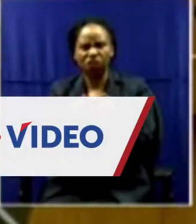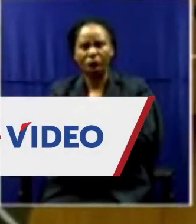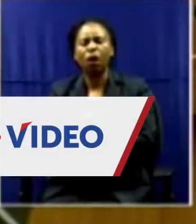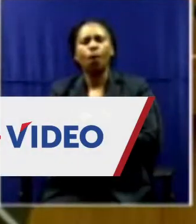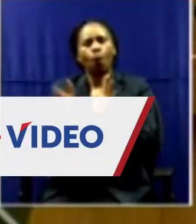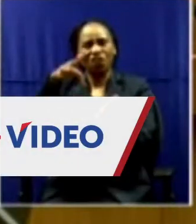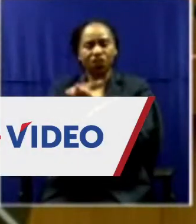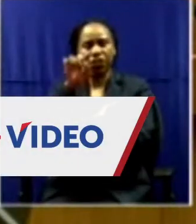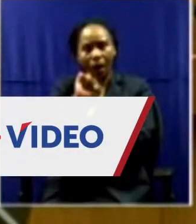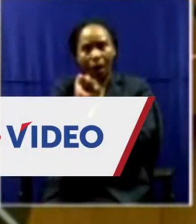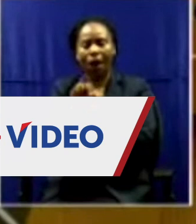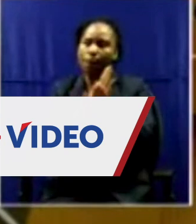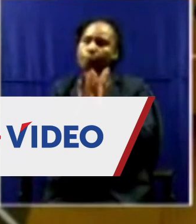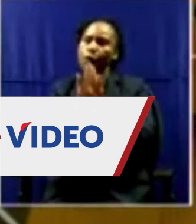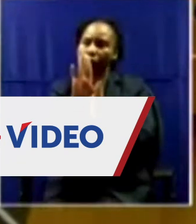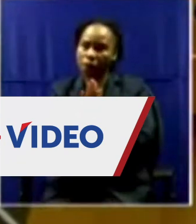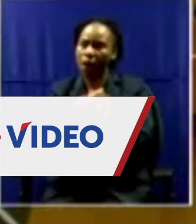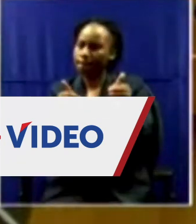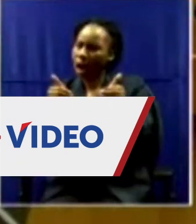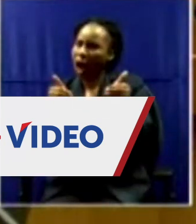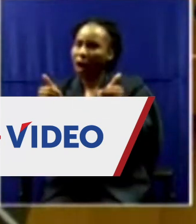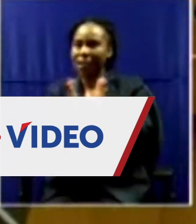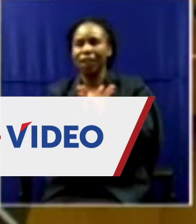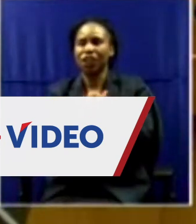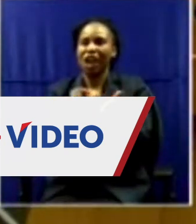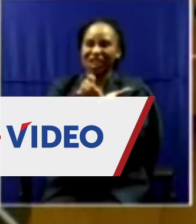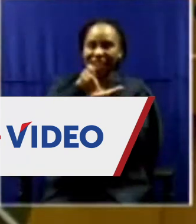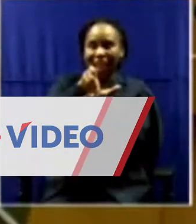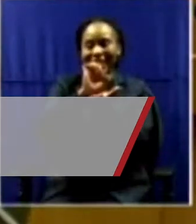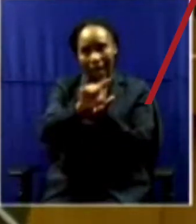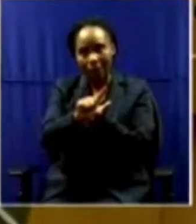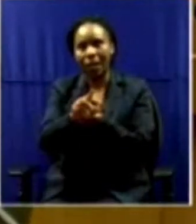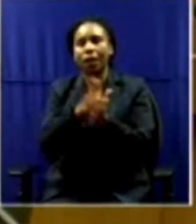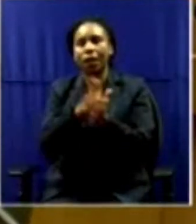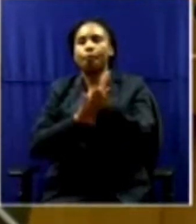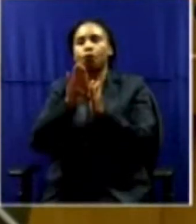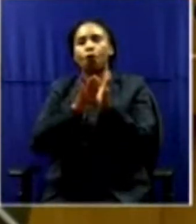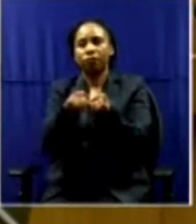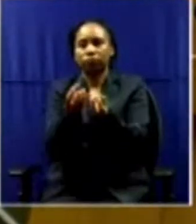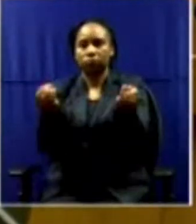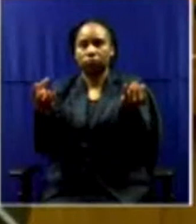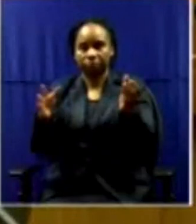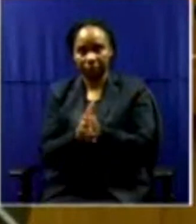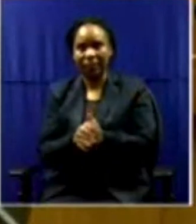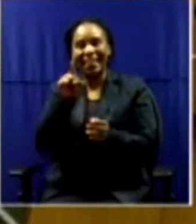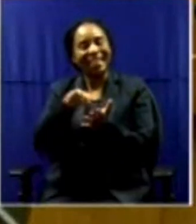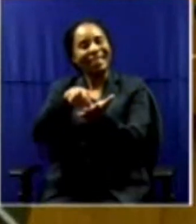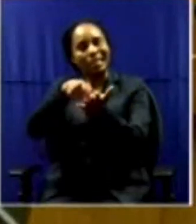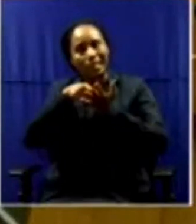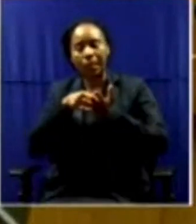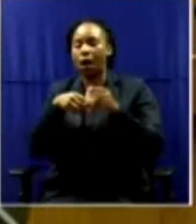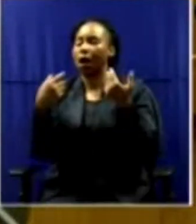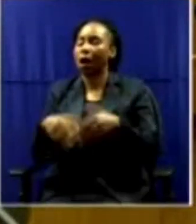its debt, and reduce its dependence on the fiscal. This requires a review of the tariff hub